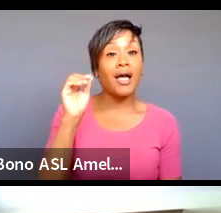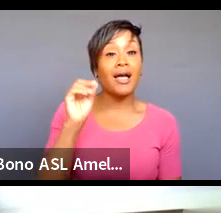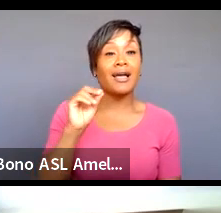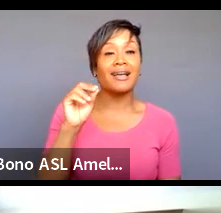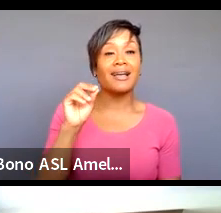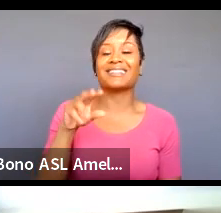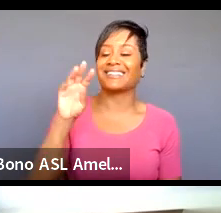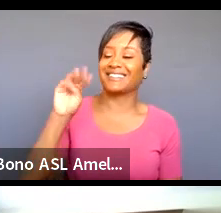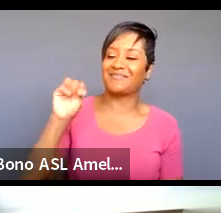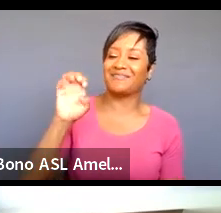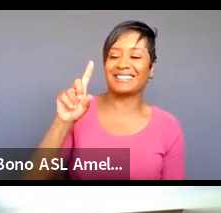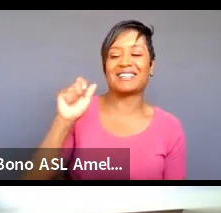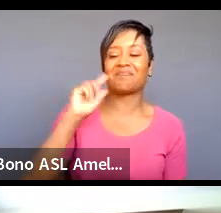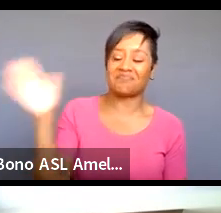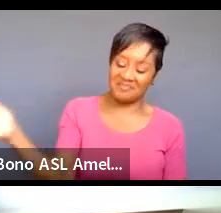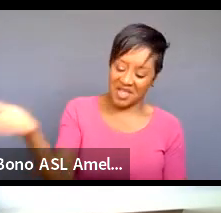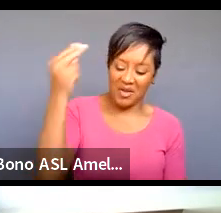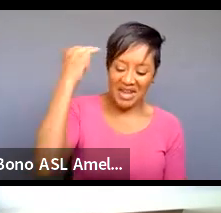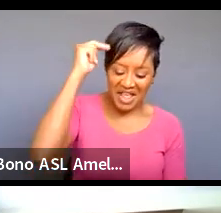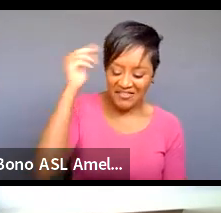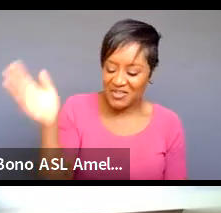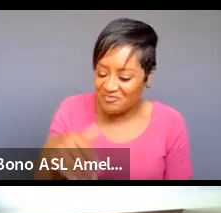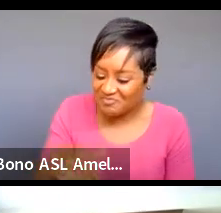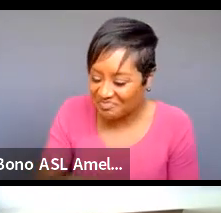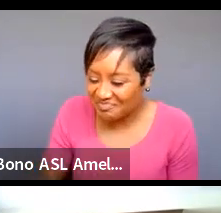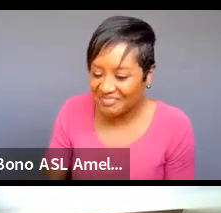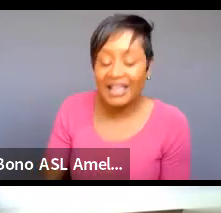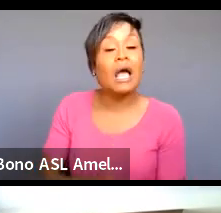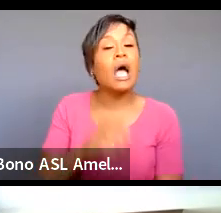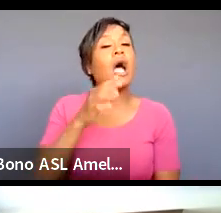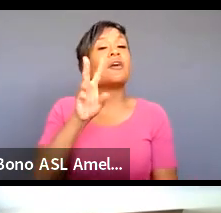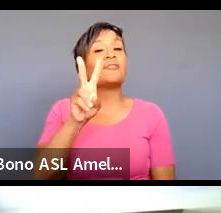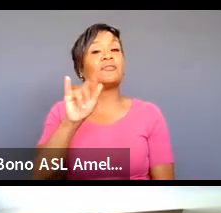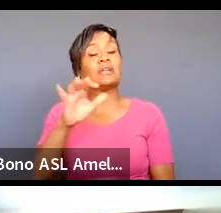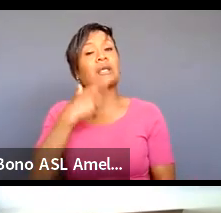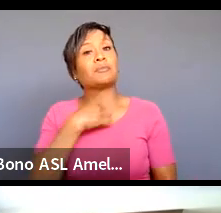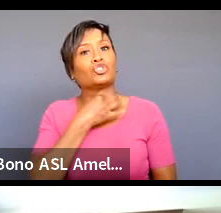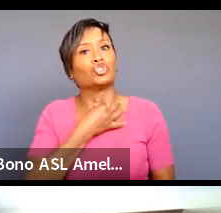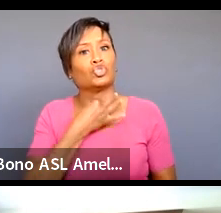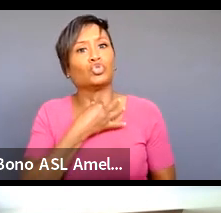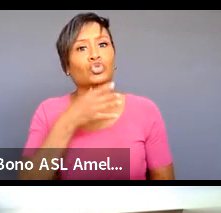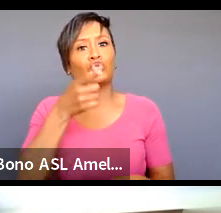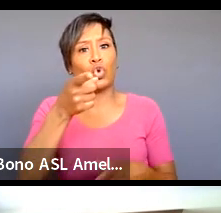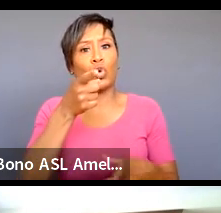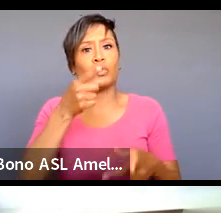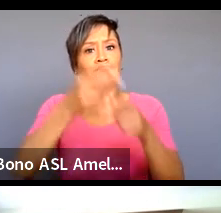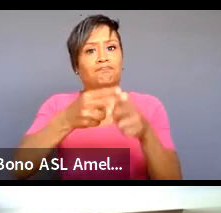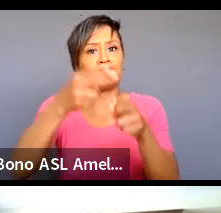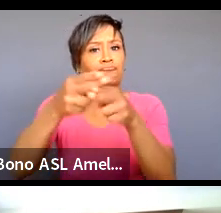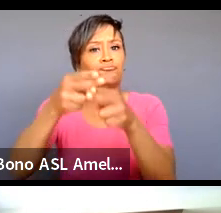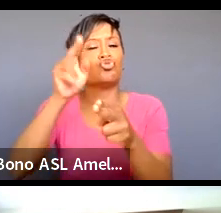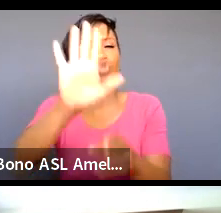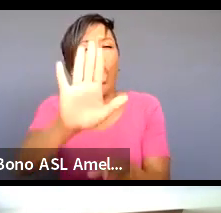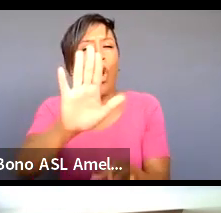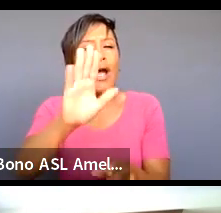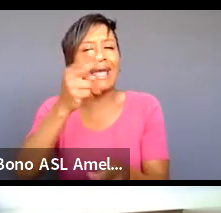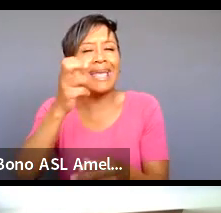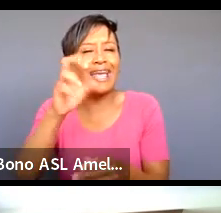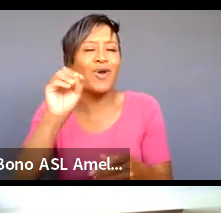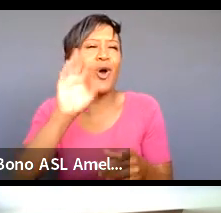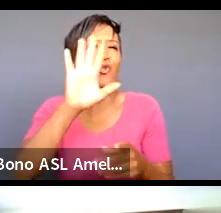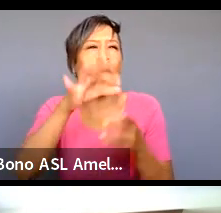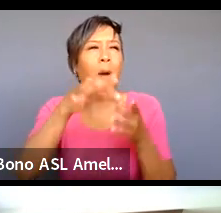i was curious about like you've named some of your personal heroes or pioneers i'll assume